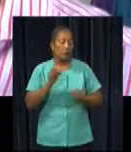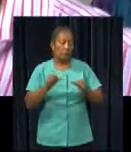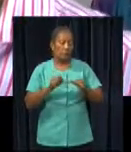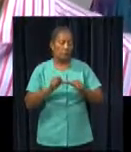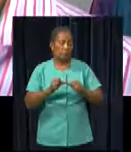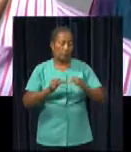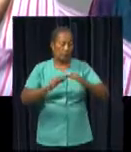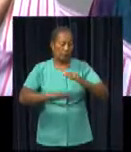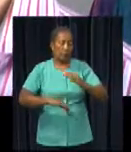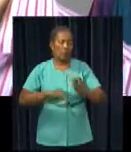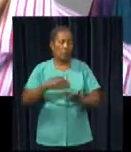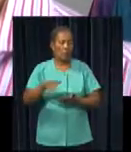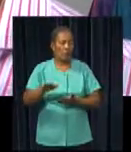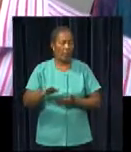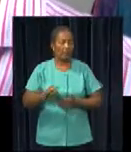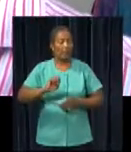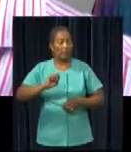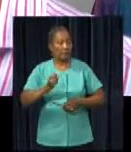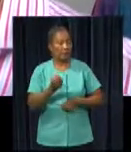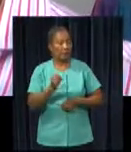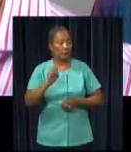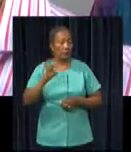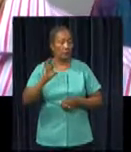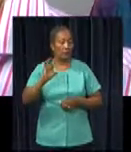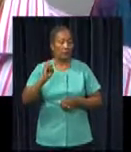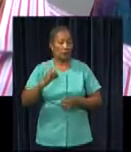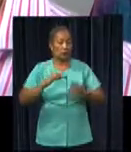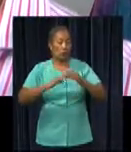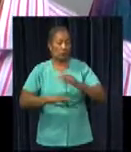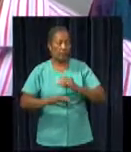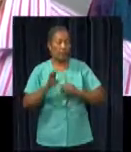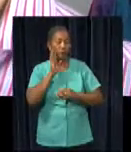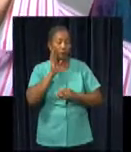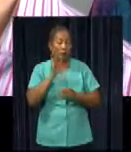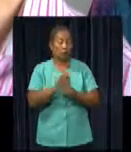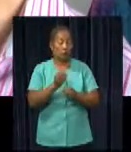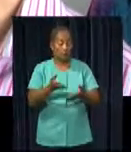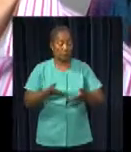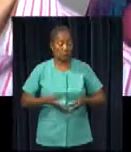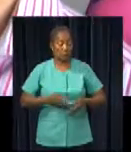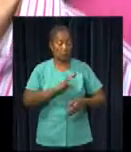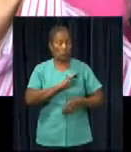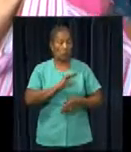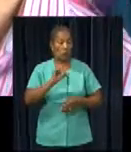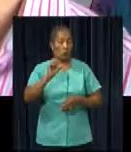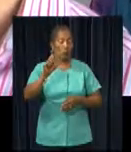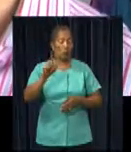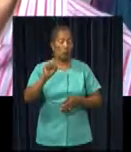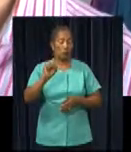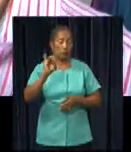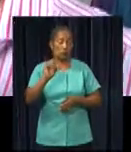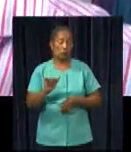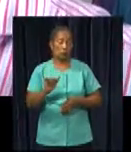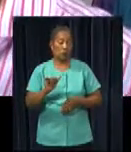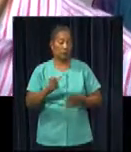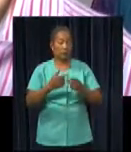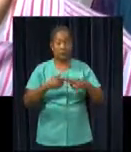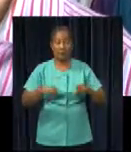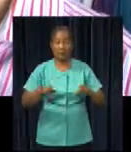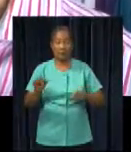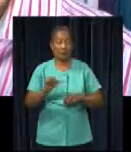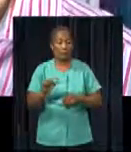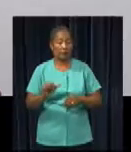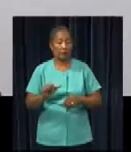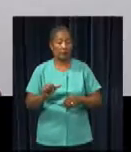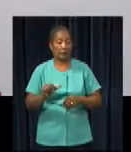of new personnel is constantly diminishing. Not only at Senso, less vacation jobbers are recruited. At Lucky Store,